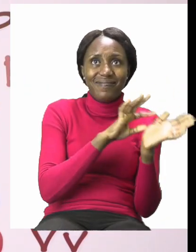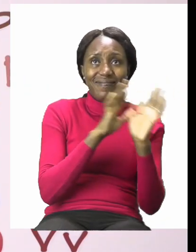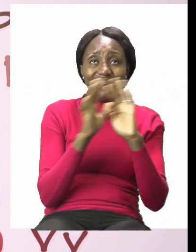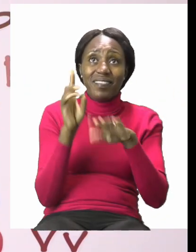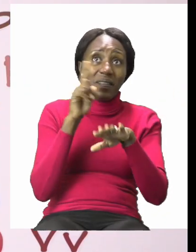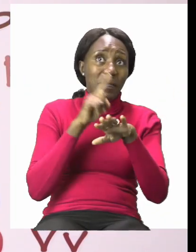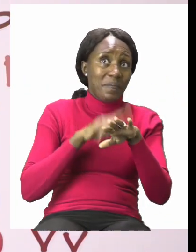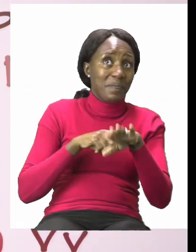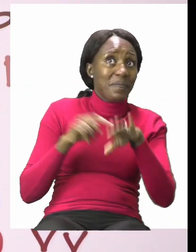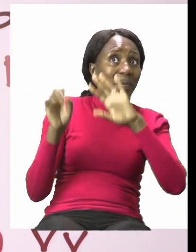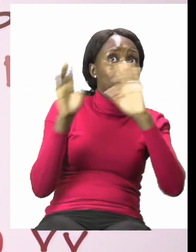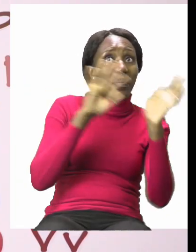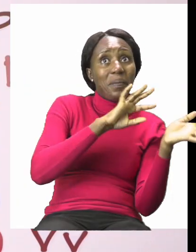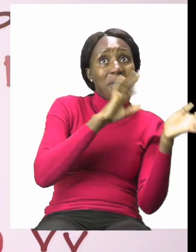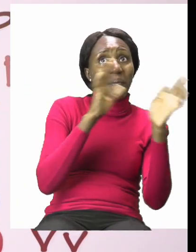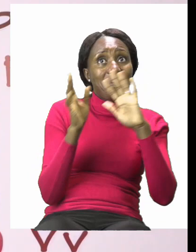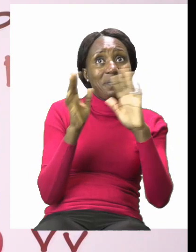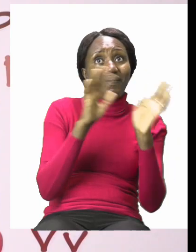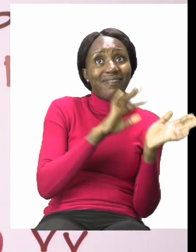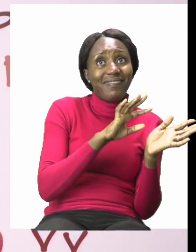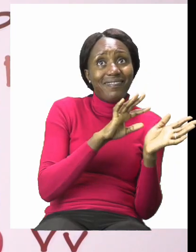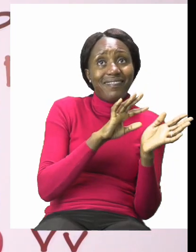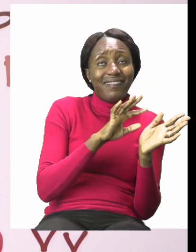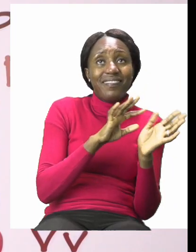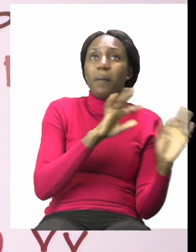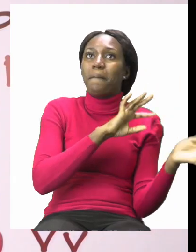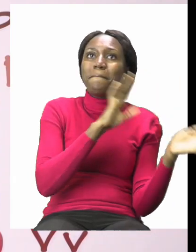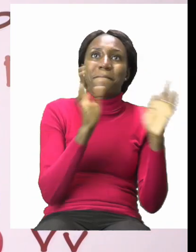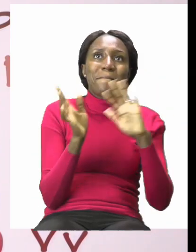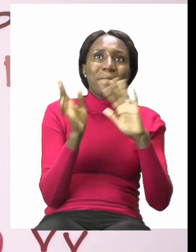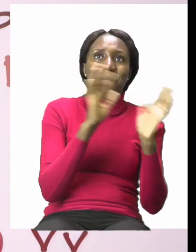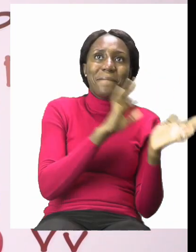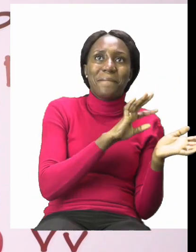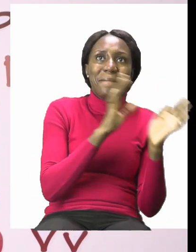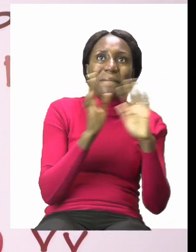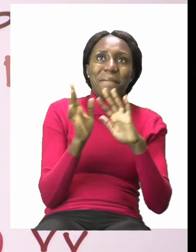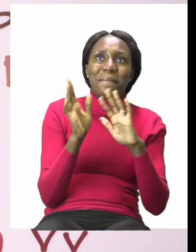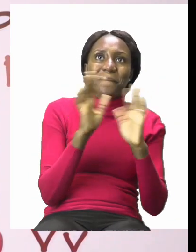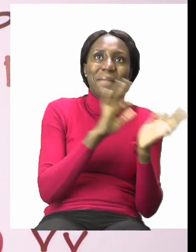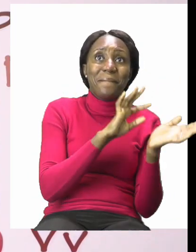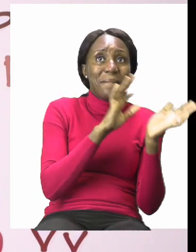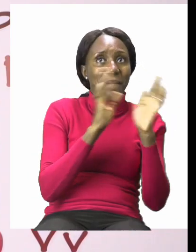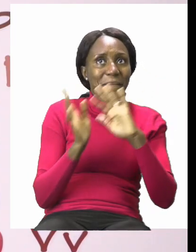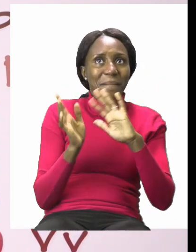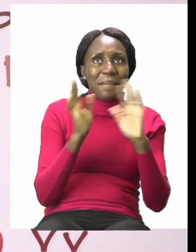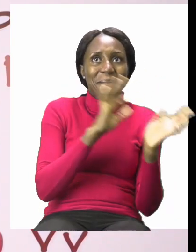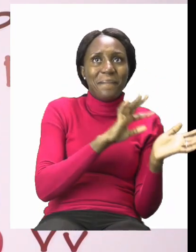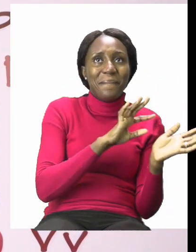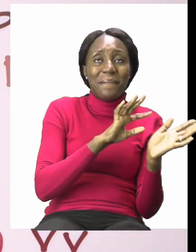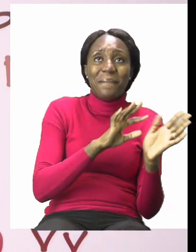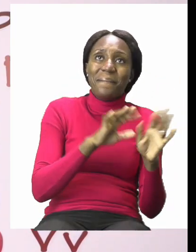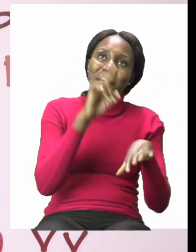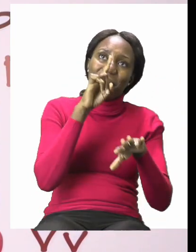time to say goodbye. Goodbye, goodbye.